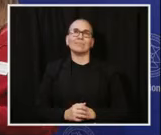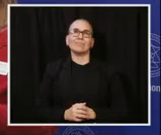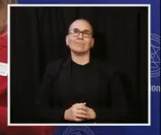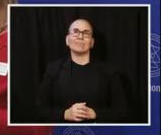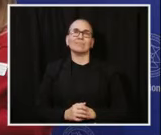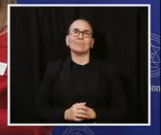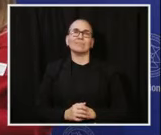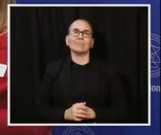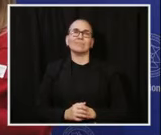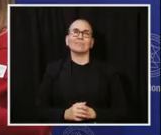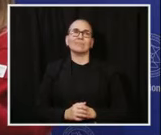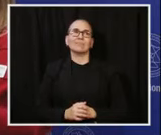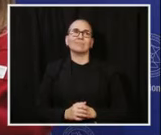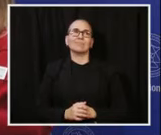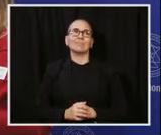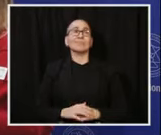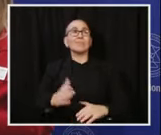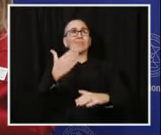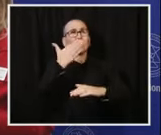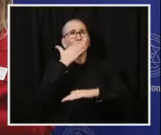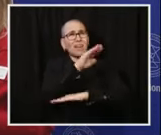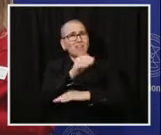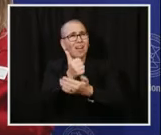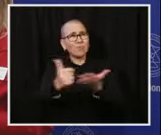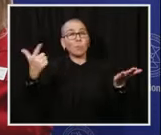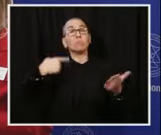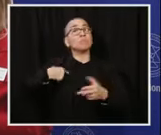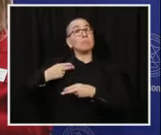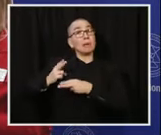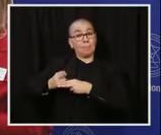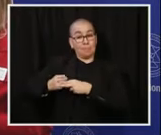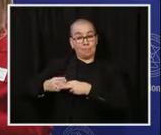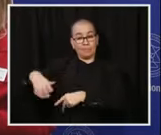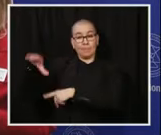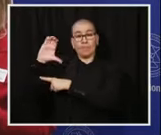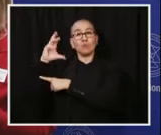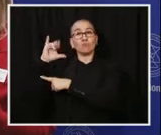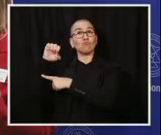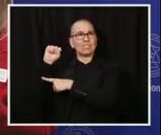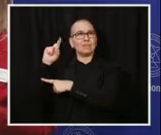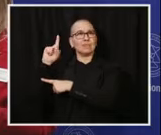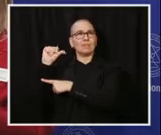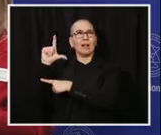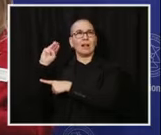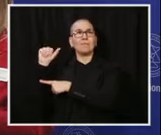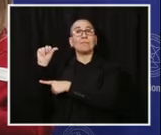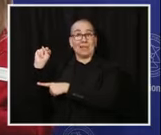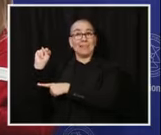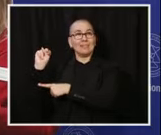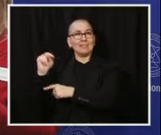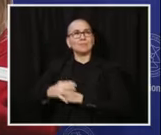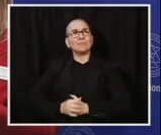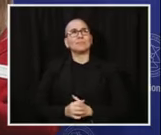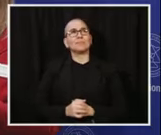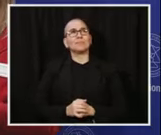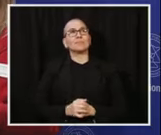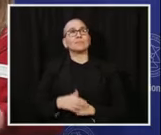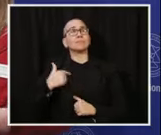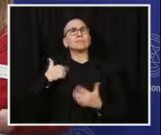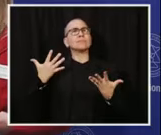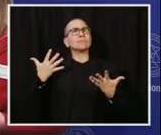Good afternoon, everybody. My name is Christine Dahlman, and I'm the executive director of Springbrook Village in La Crescent, Minnesota.